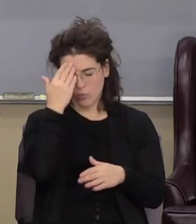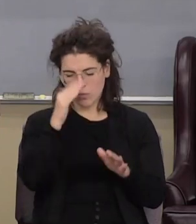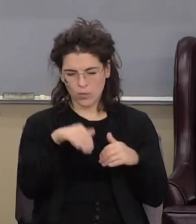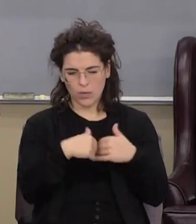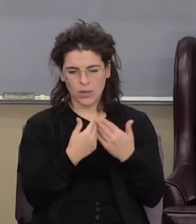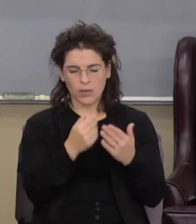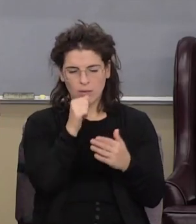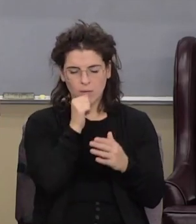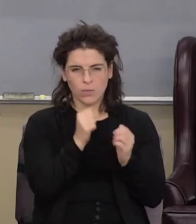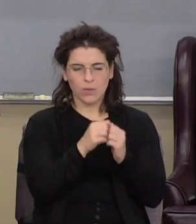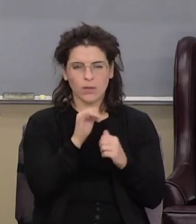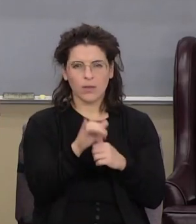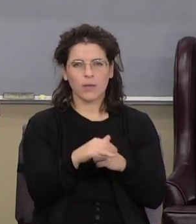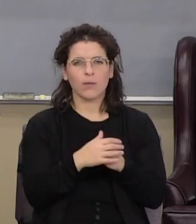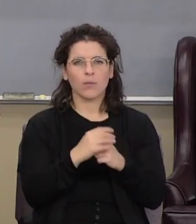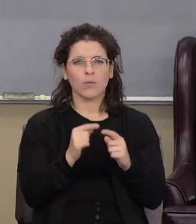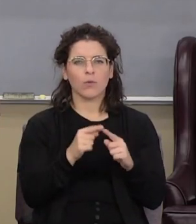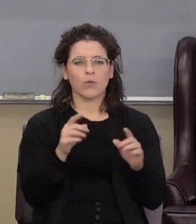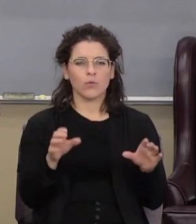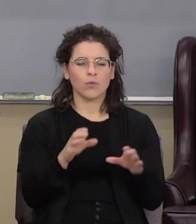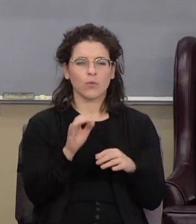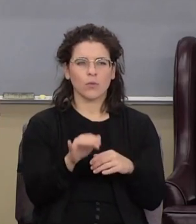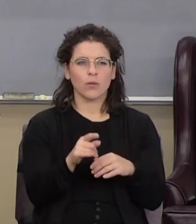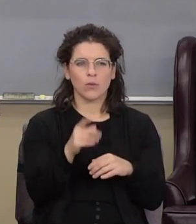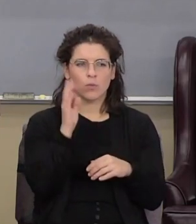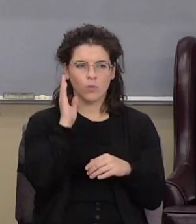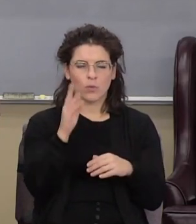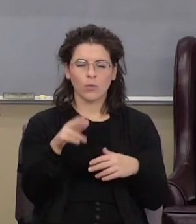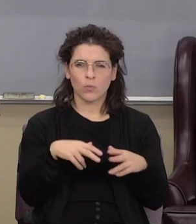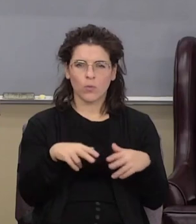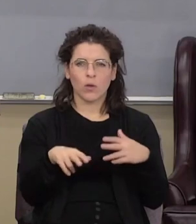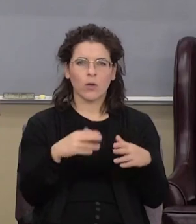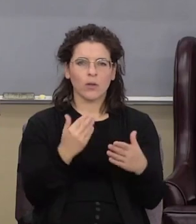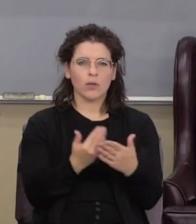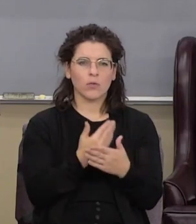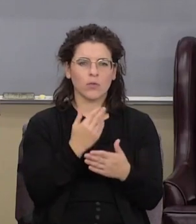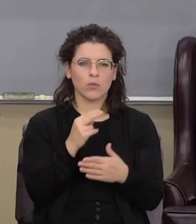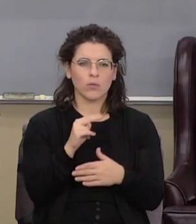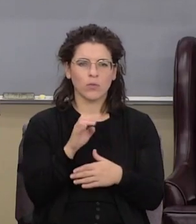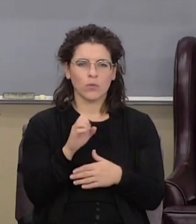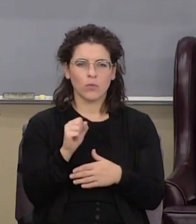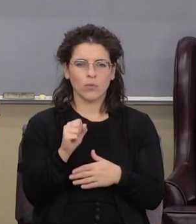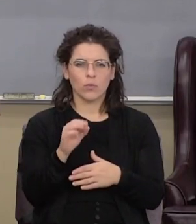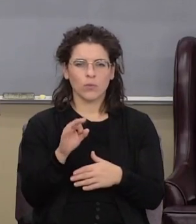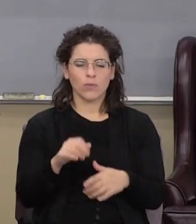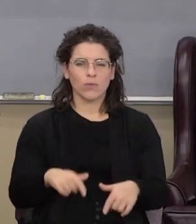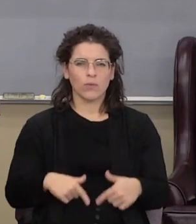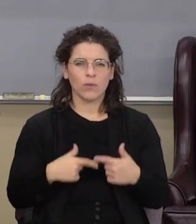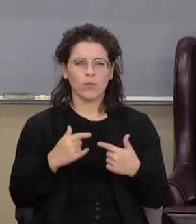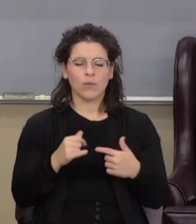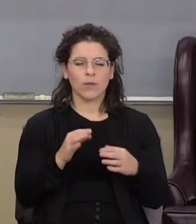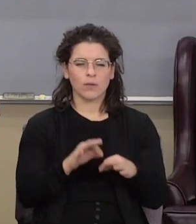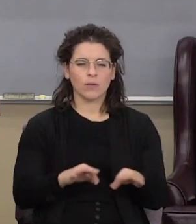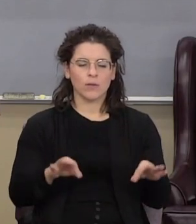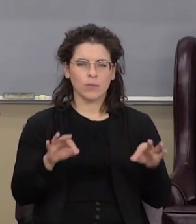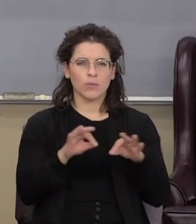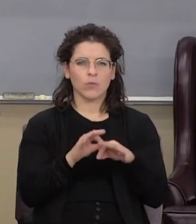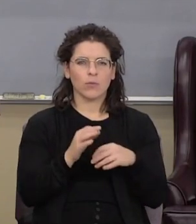that stuff and when you do you have to walk in the newness of life that's the key